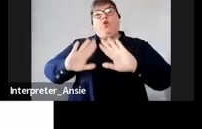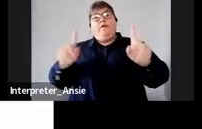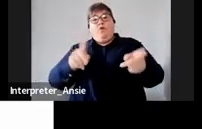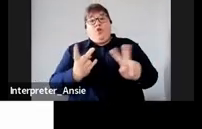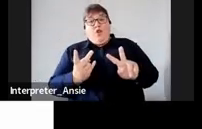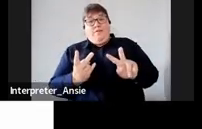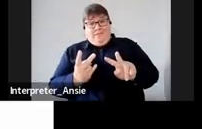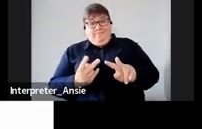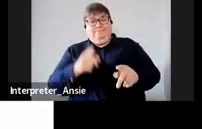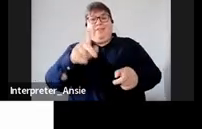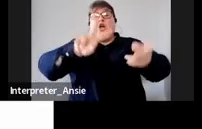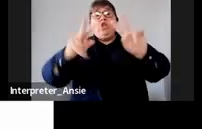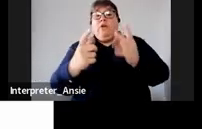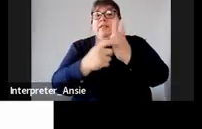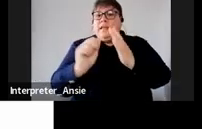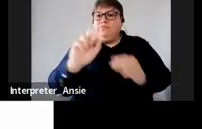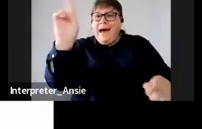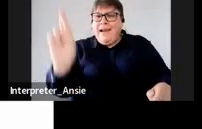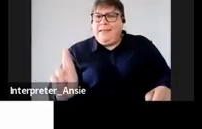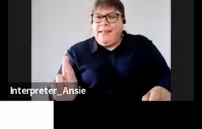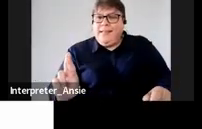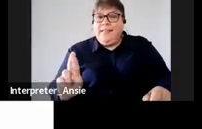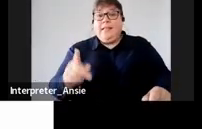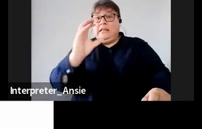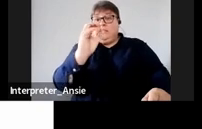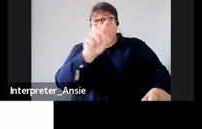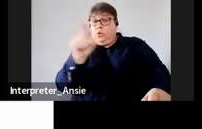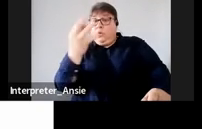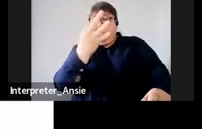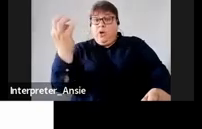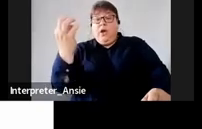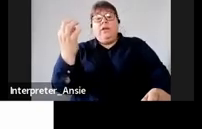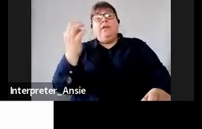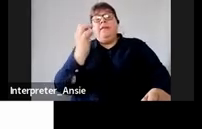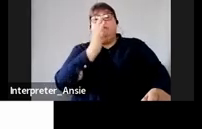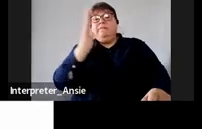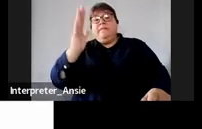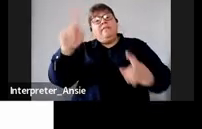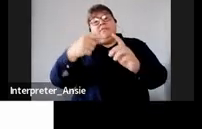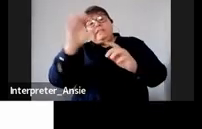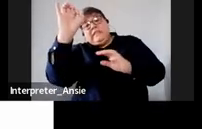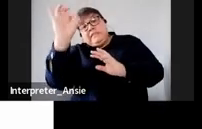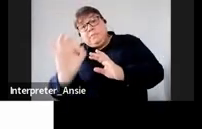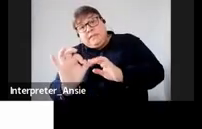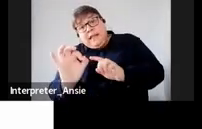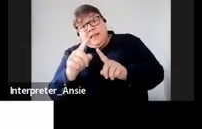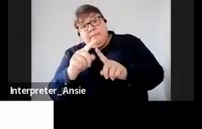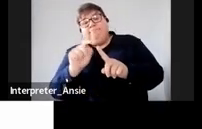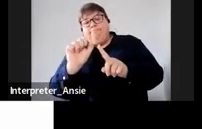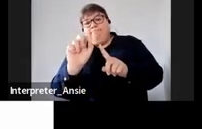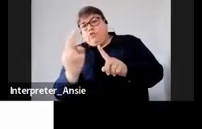rates between 0 and 335 is 0% of taxable turnover